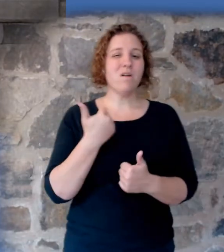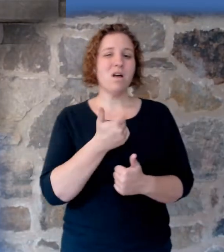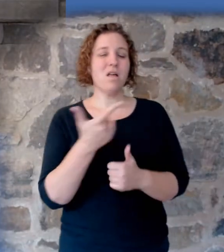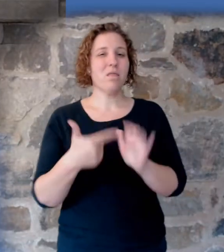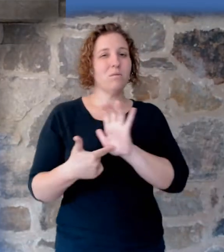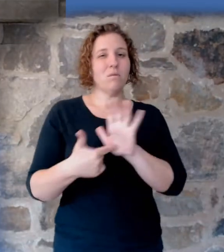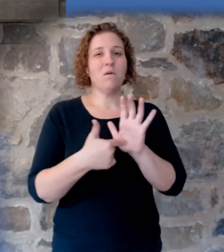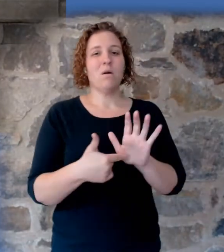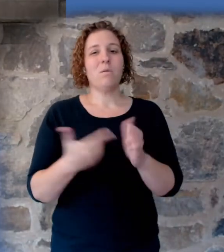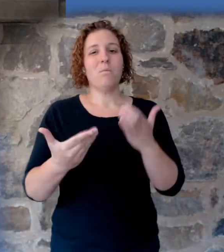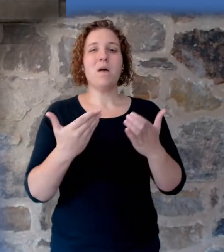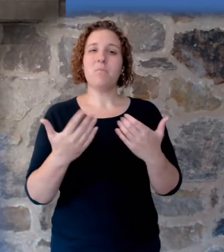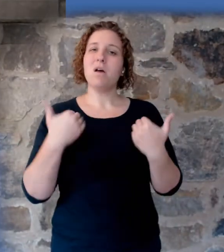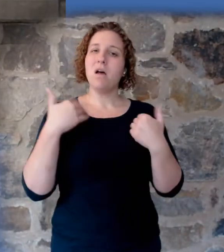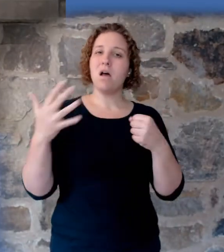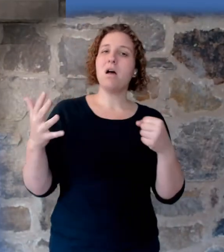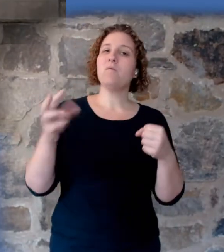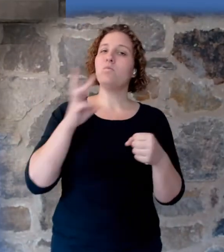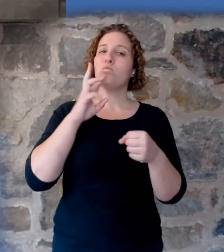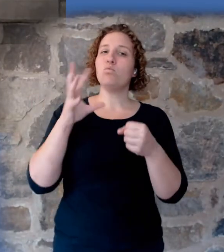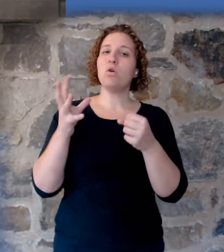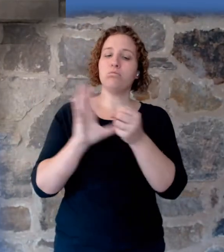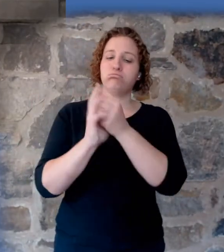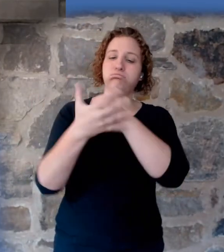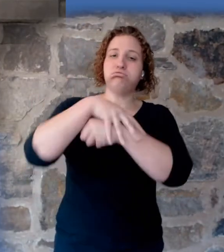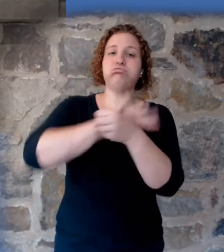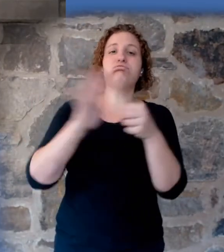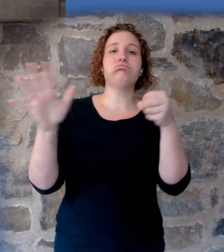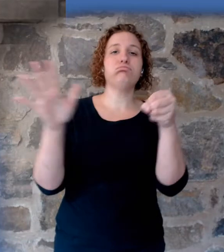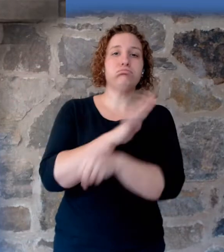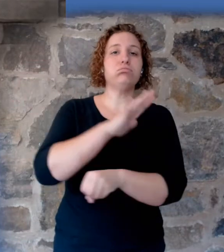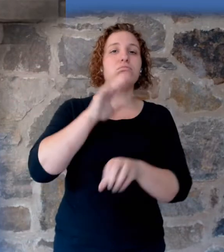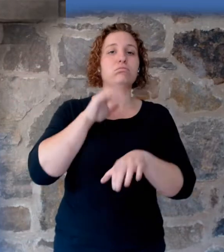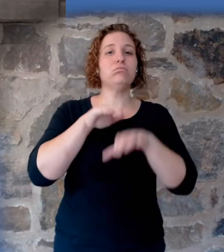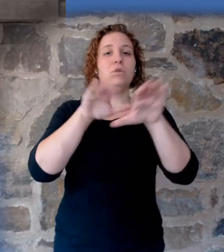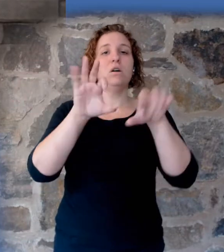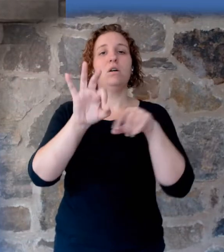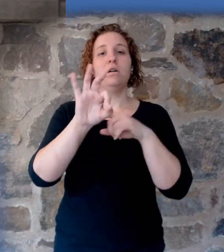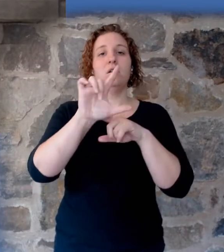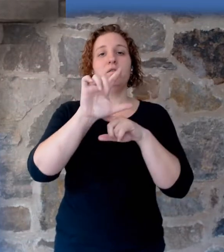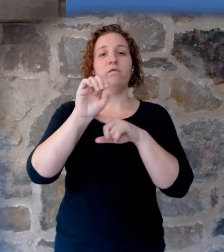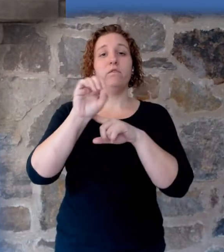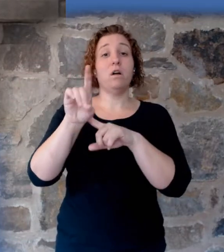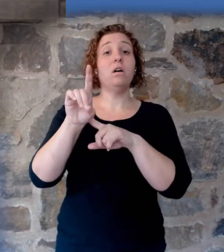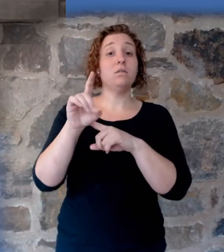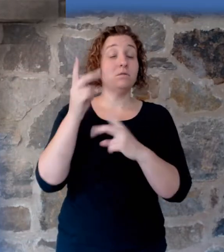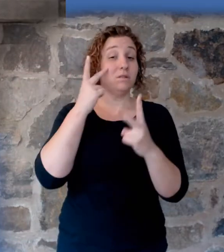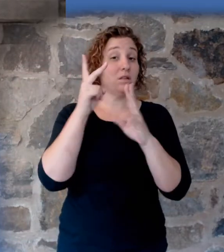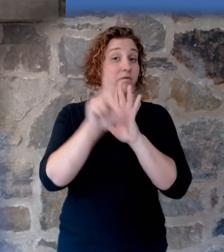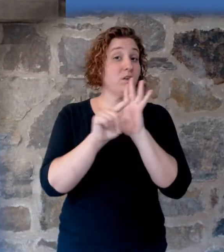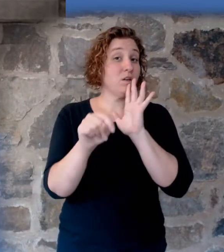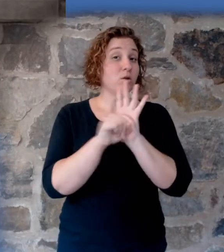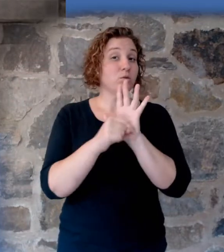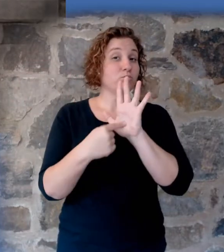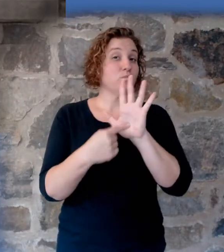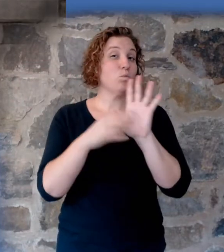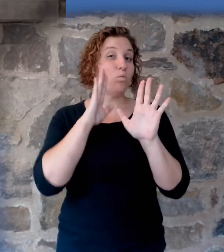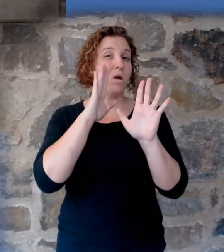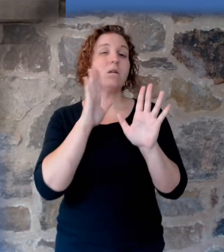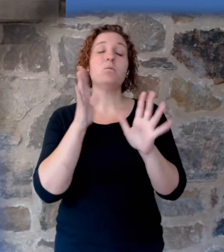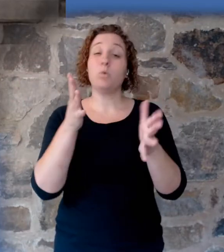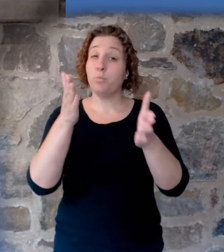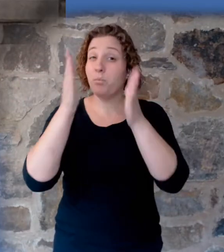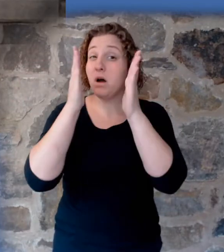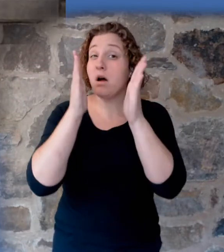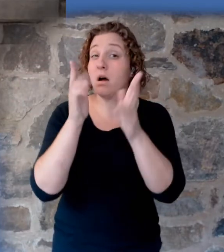have had a global flood event? These videos that I'm going to show to you, please listen to them very carefully because they're going to talk